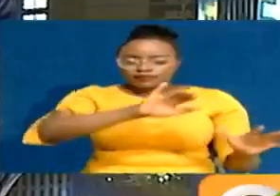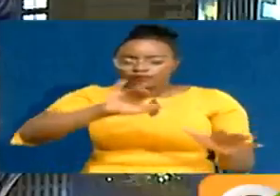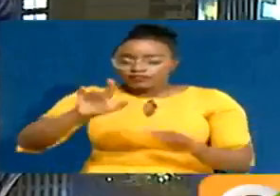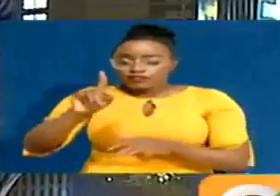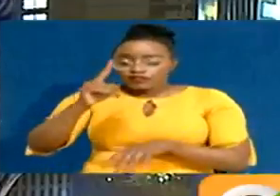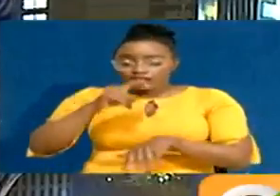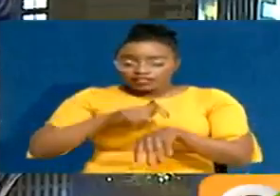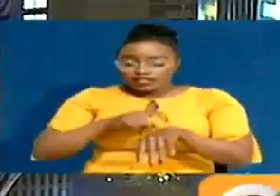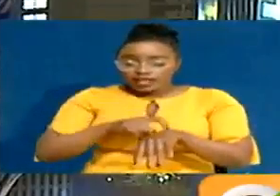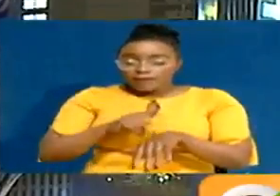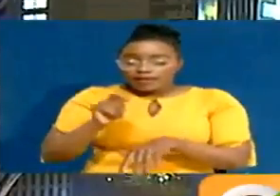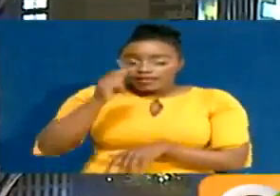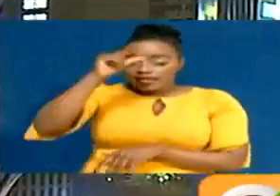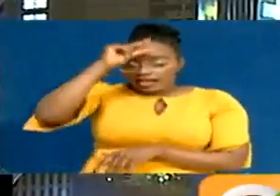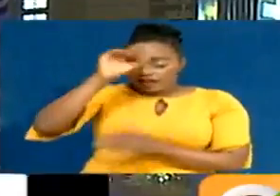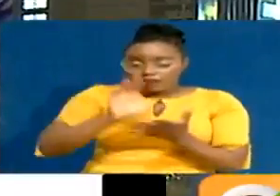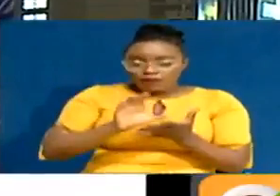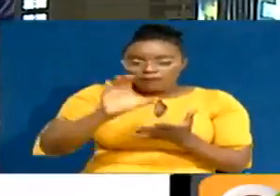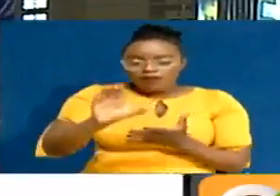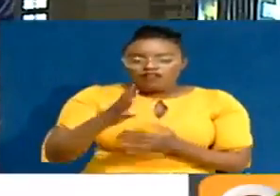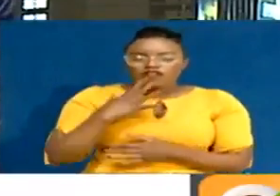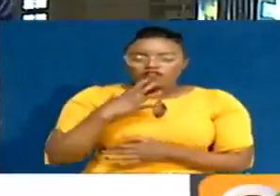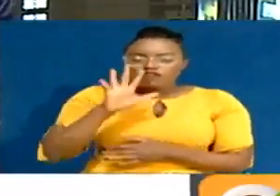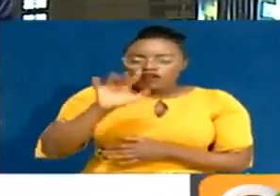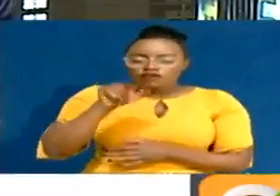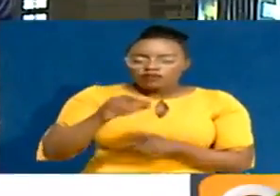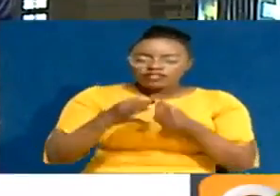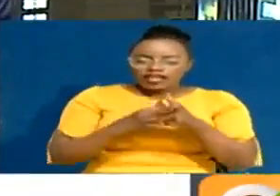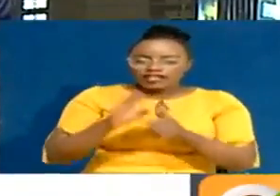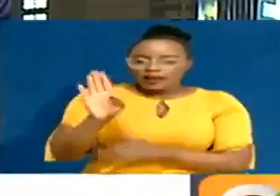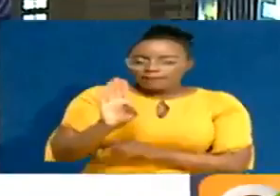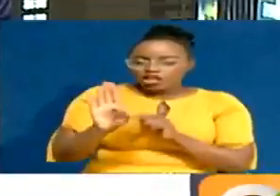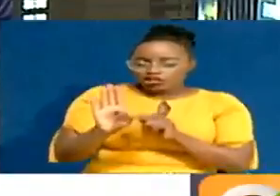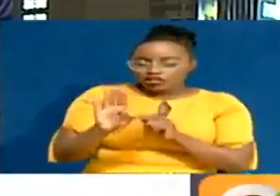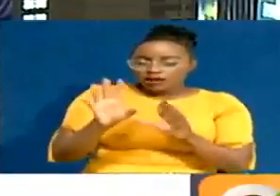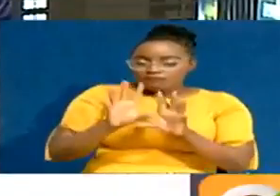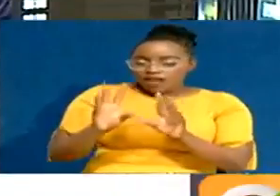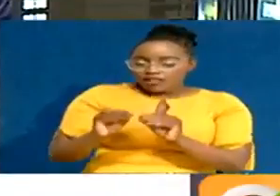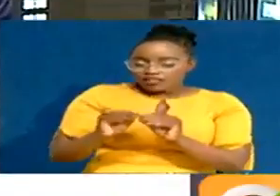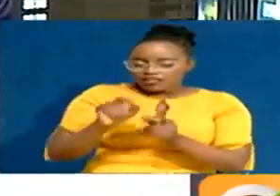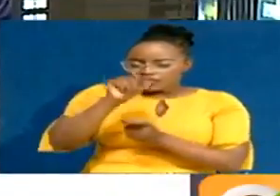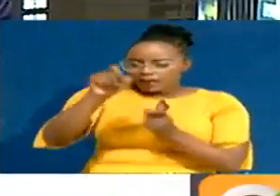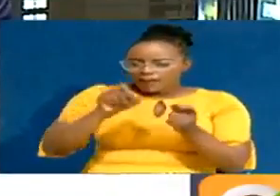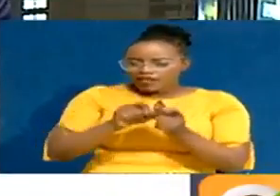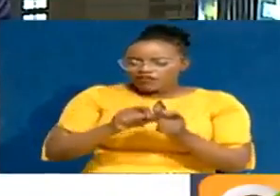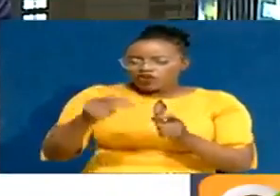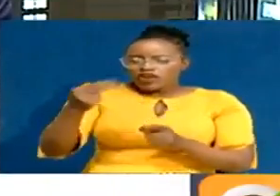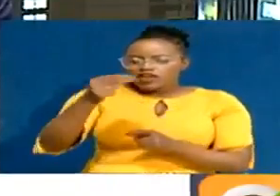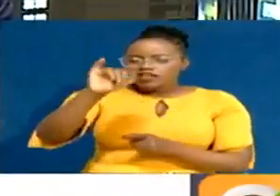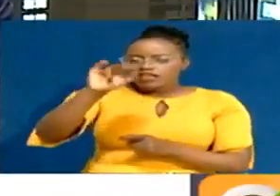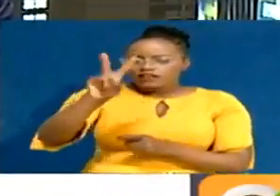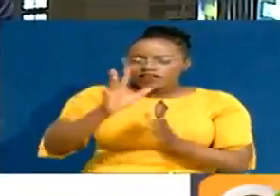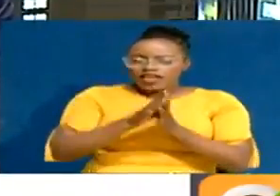For the first time, the Kenyan government has allocated a 5.8 billion Kenya shilling budget specifically for HIV